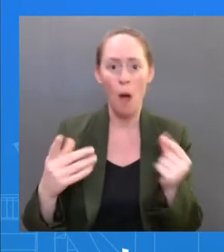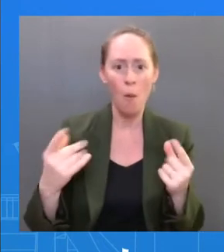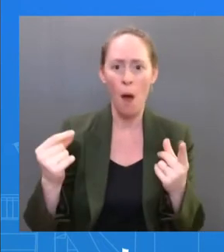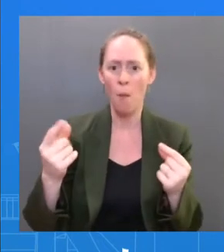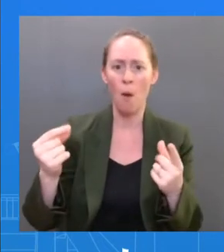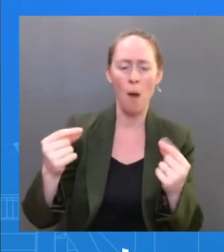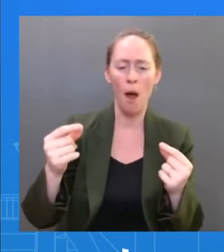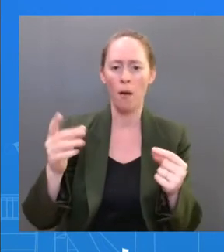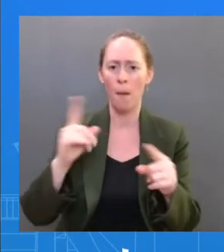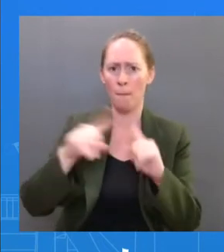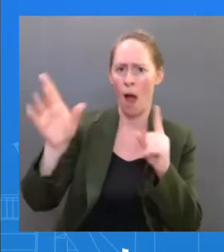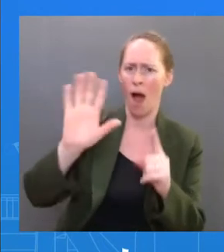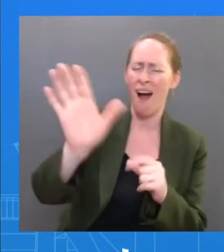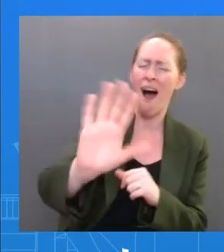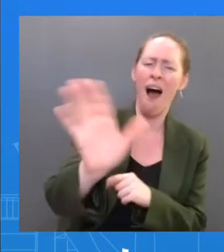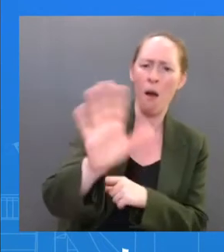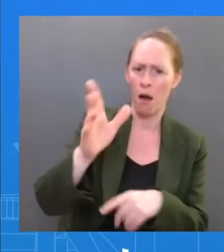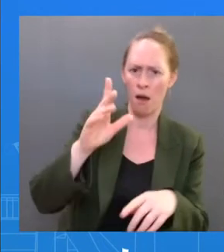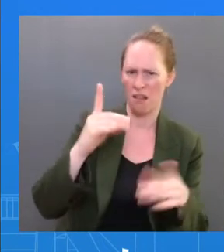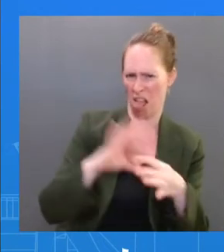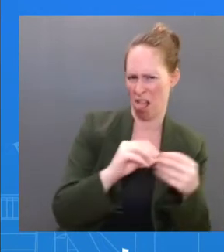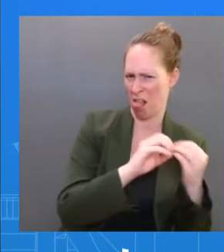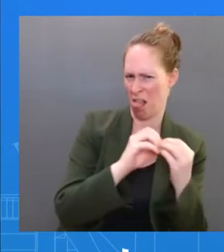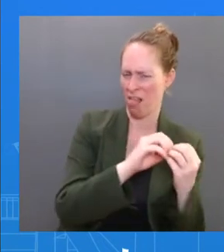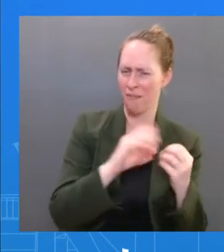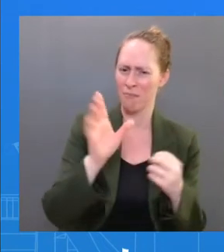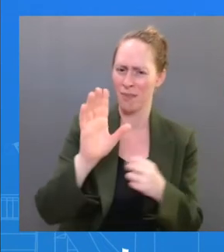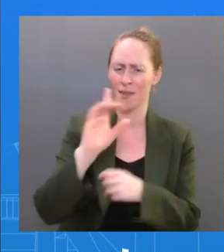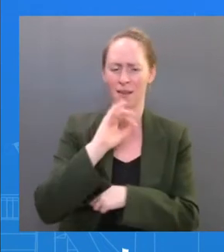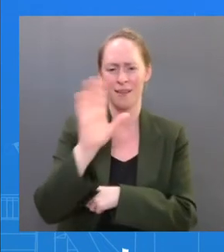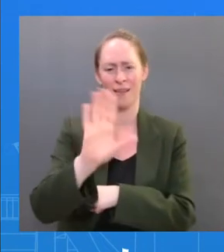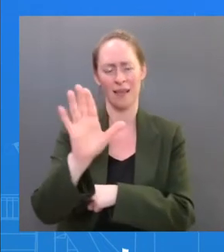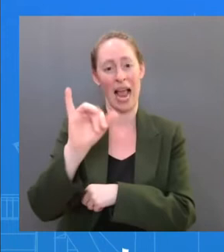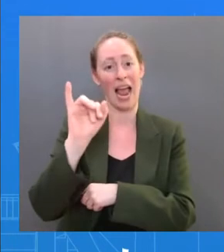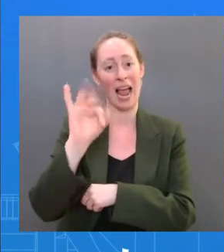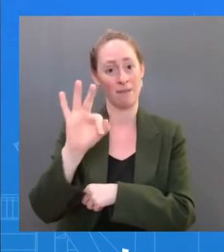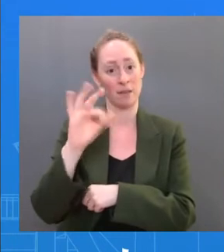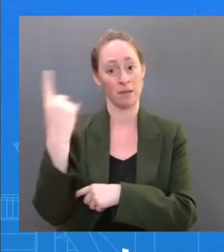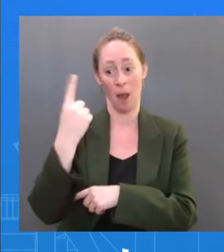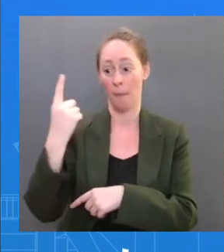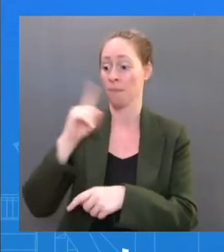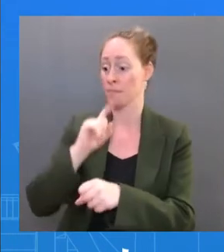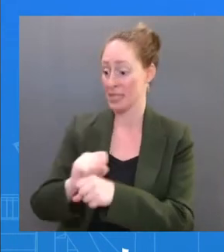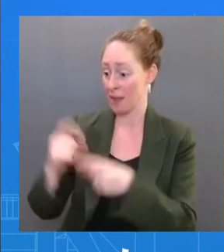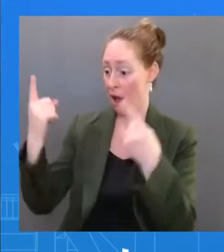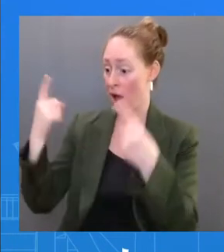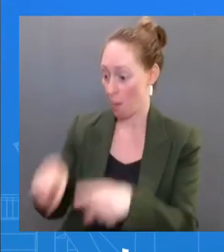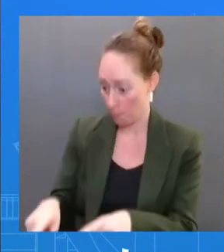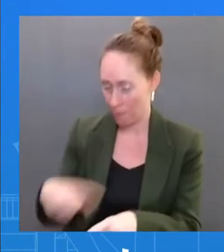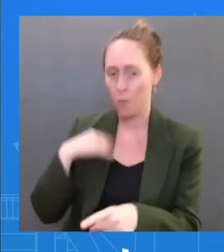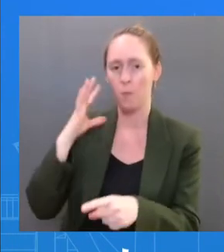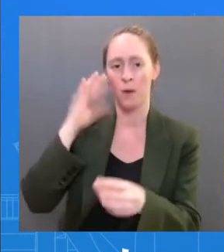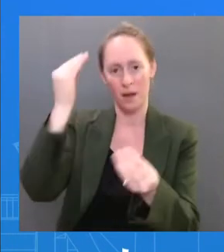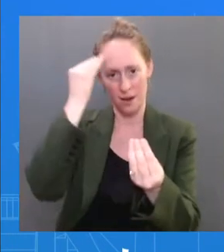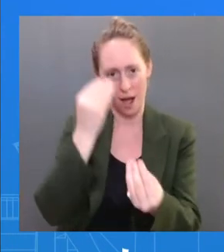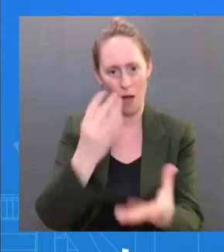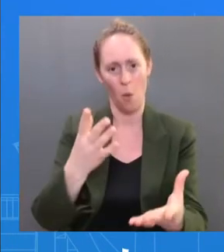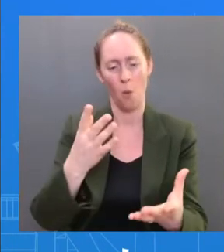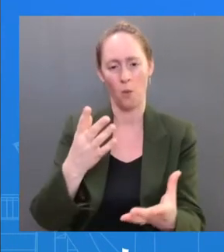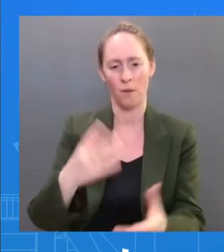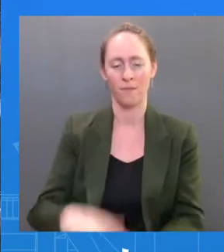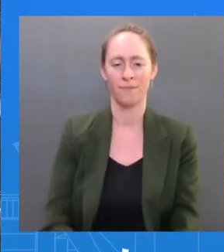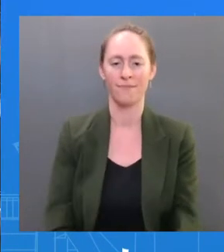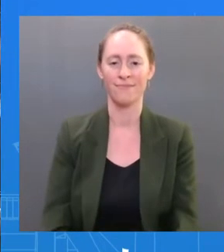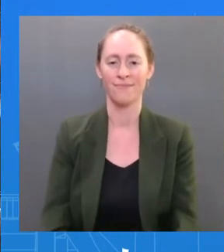I think we will cross that bridge if that happens. But at this point, really focus on just making sure the President continues to do The I'm sorry, just very, very quickly.